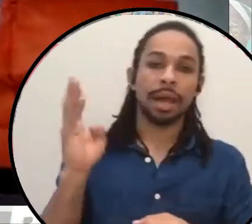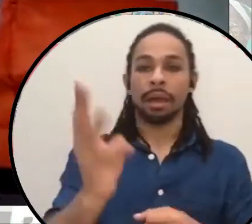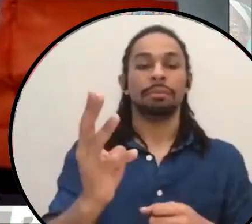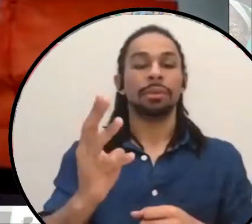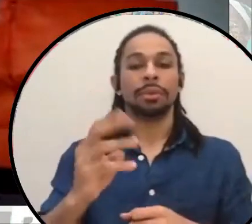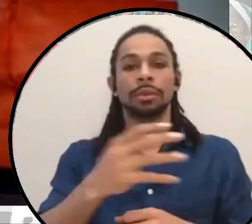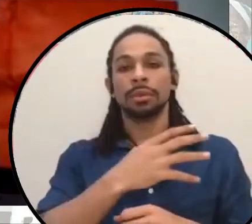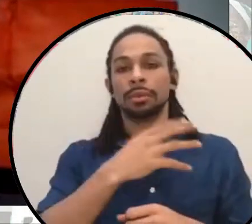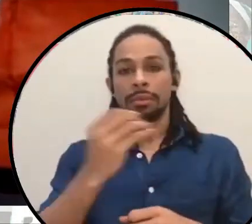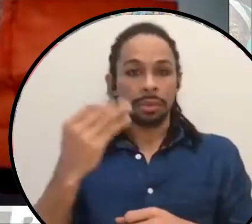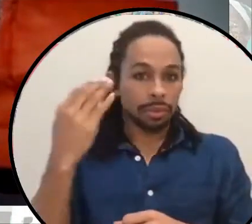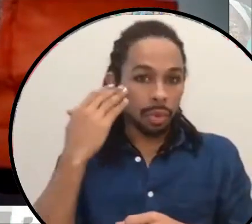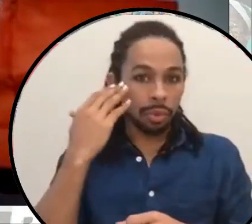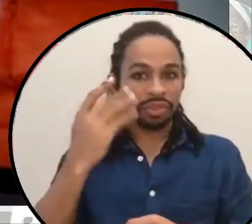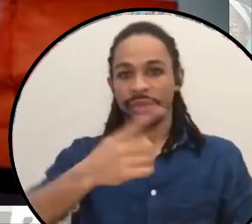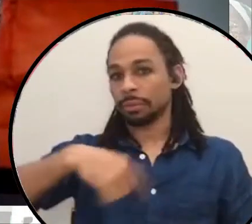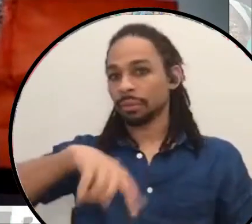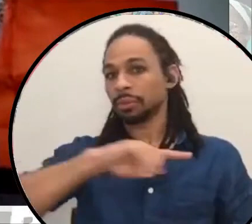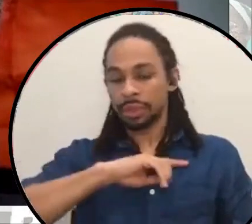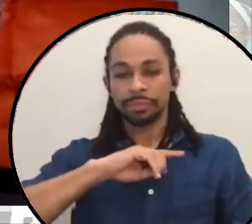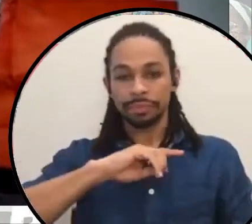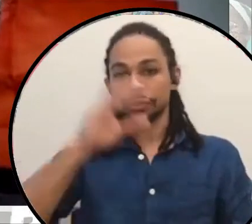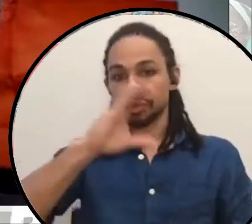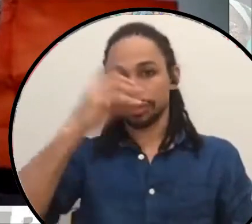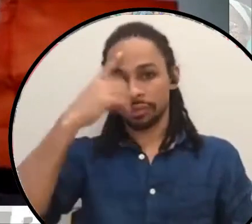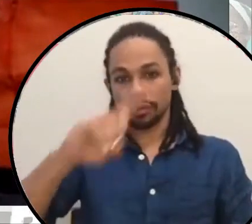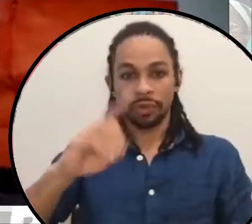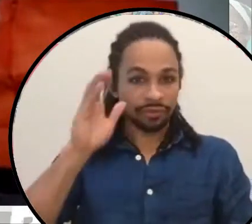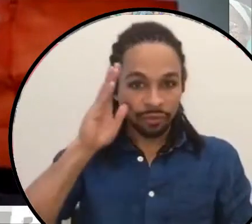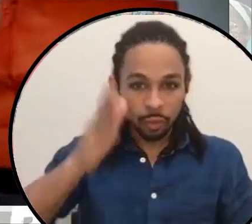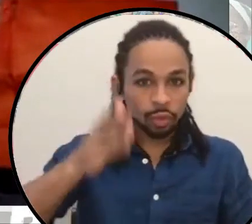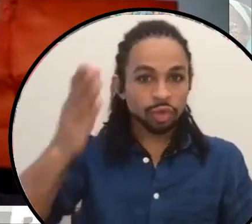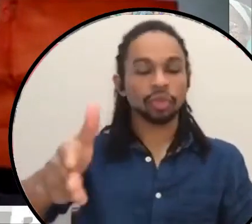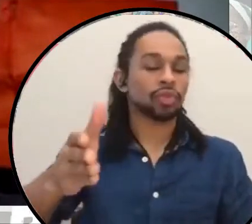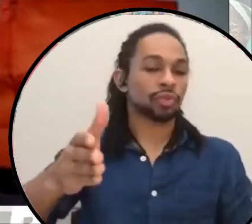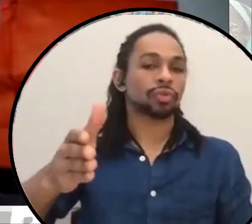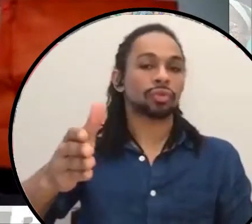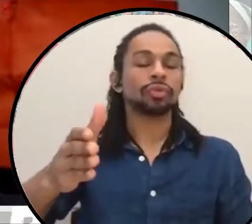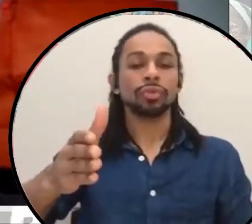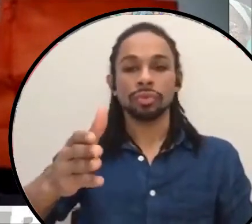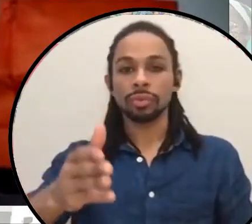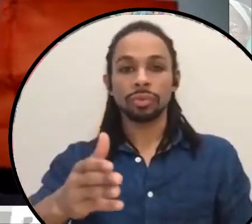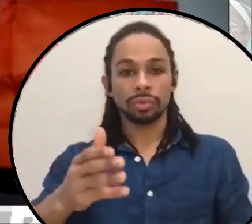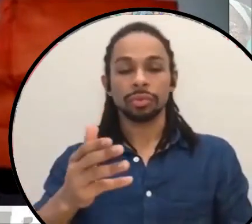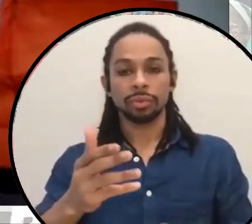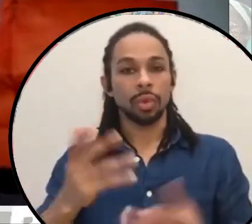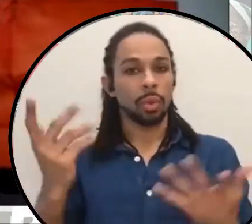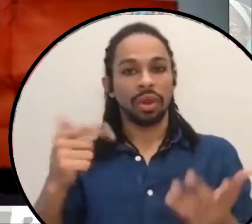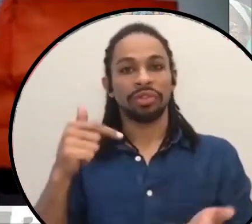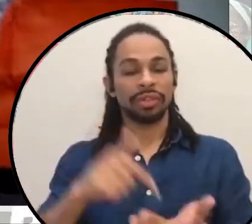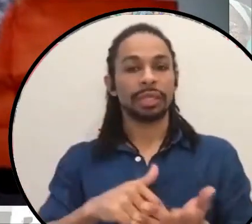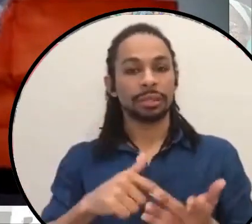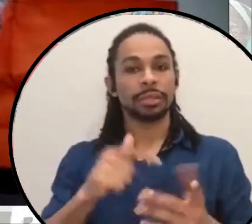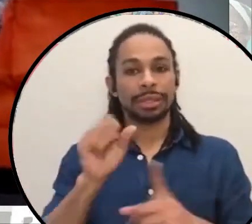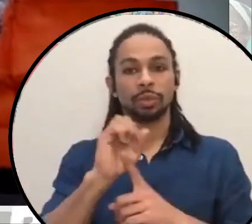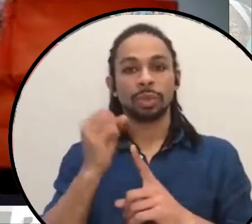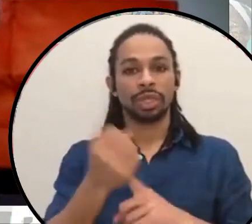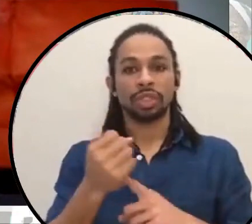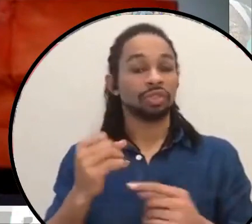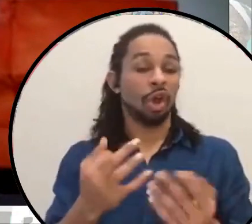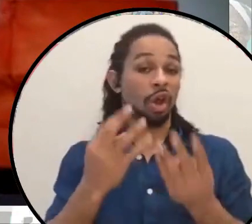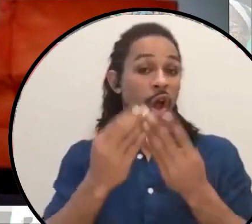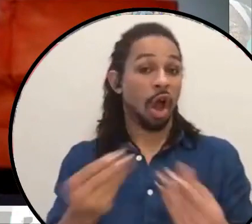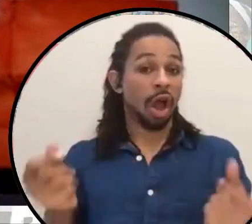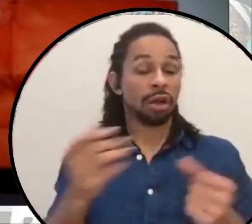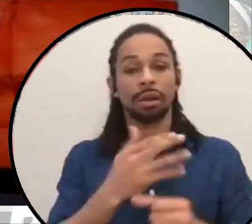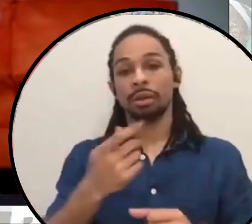knowing that we are looking for a future in which, um, these conditions are gone and we live in a, in a